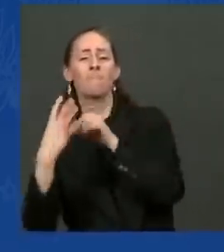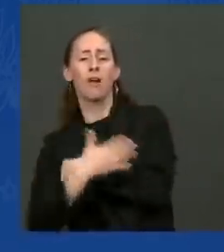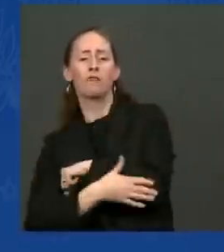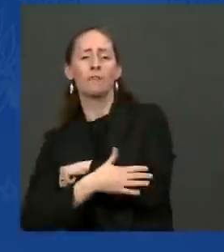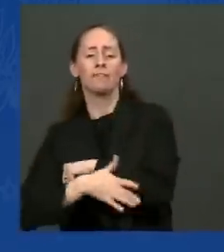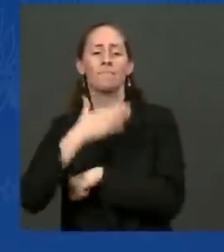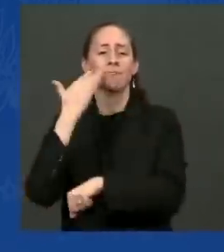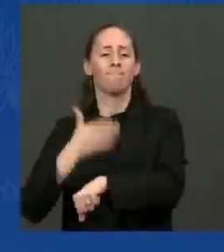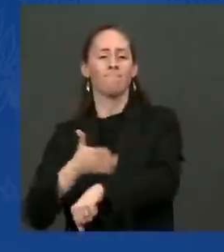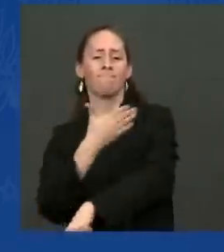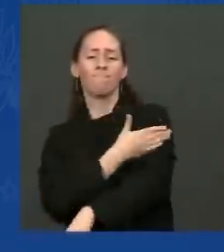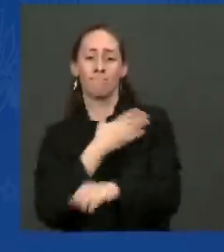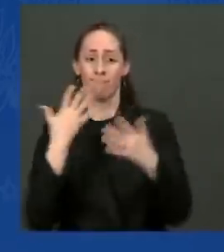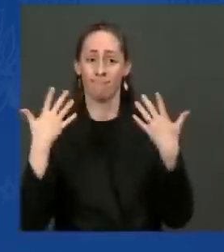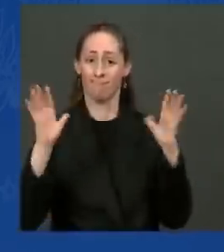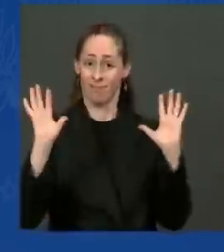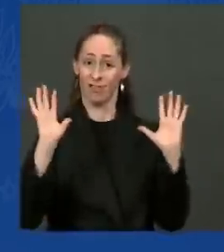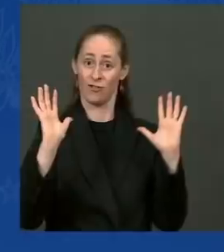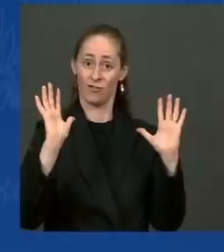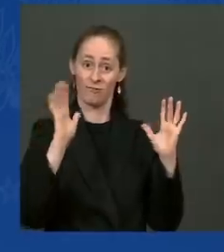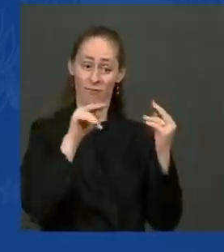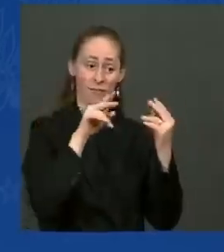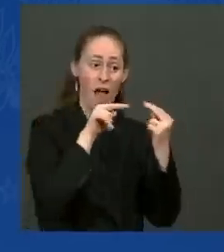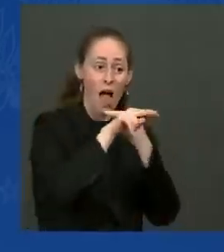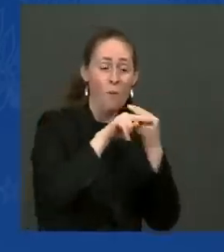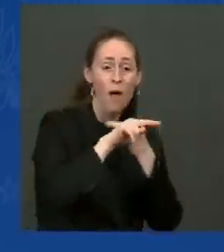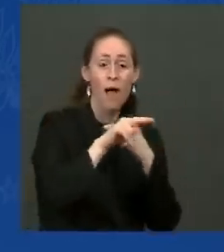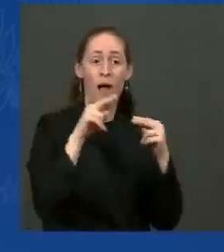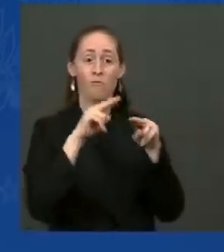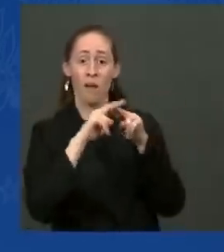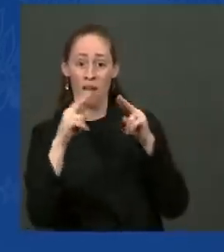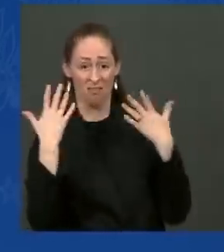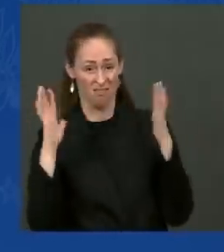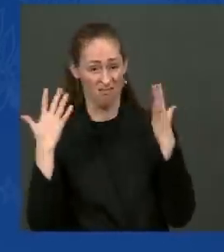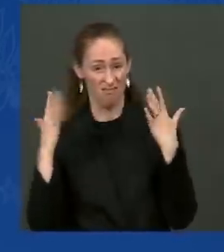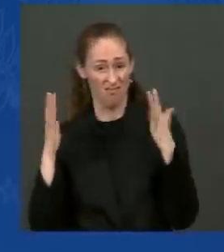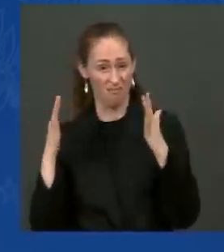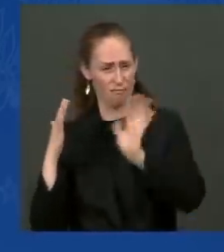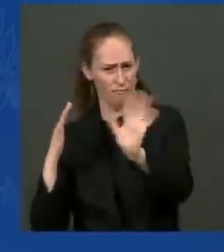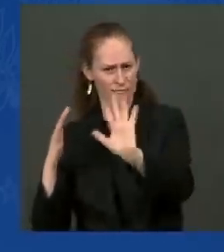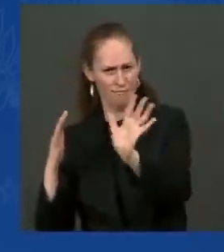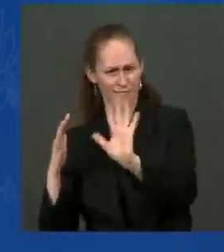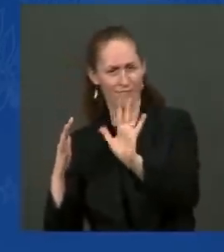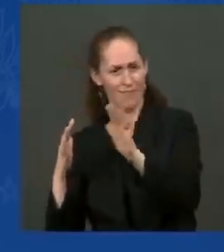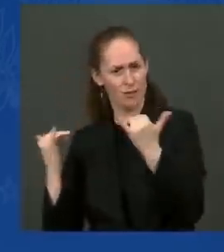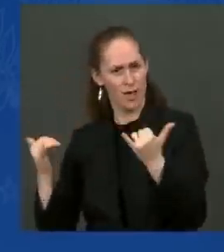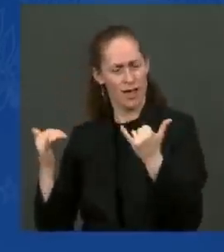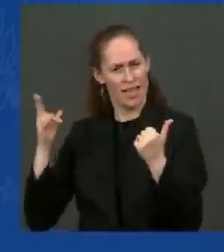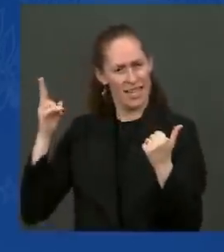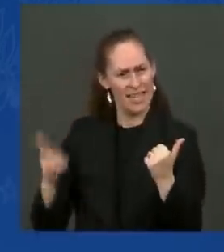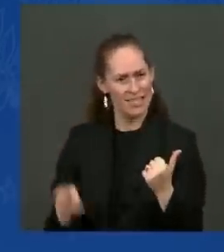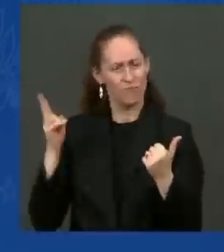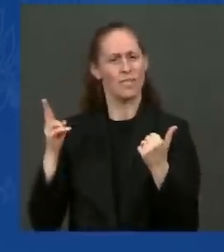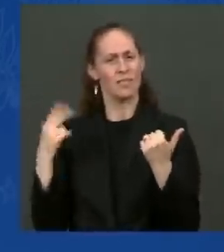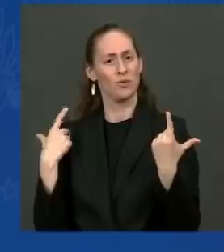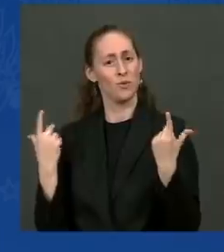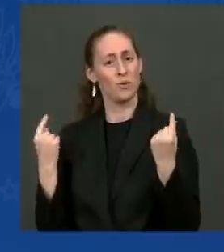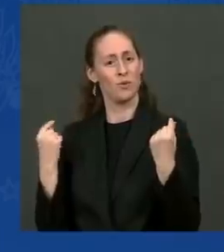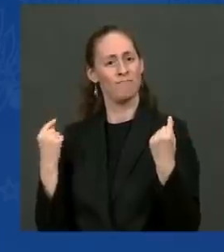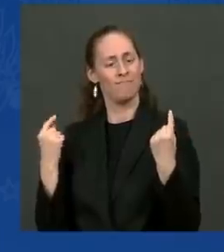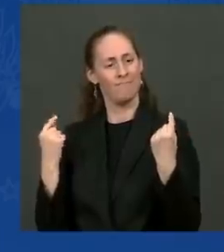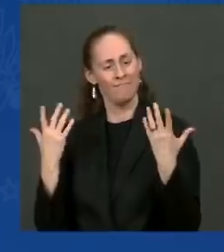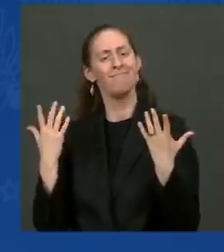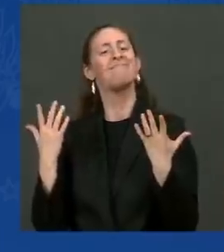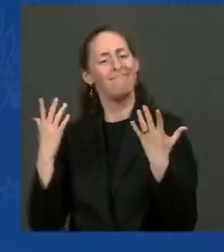And it will not end now. So on this historic day, let us all continue to believe